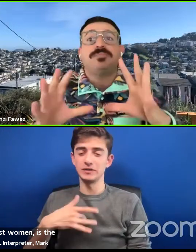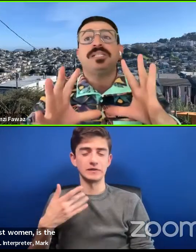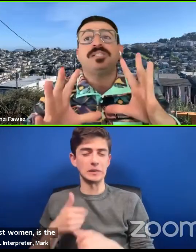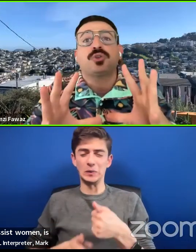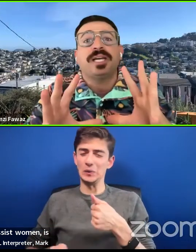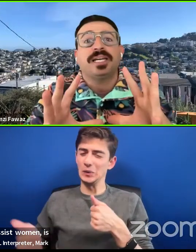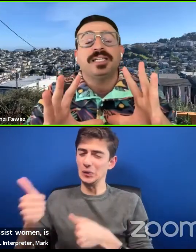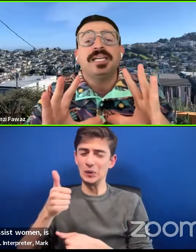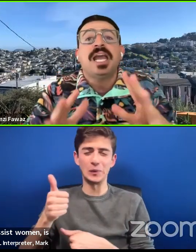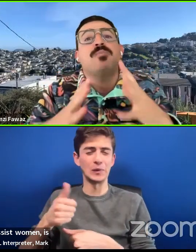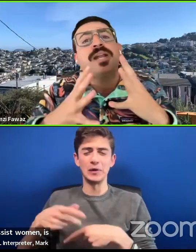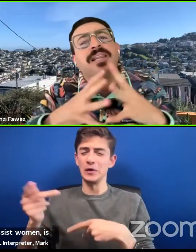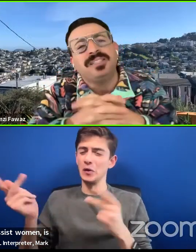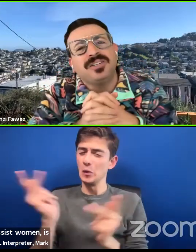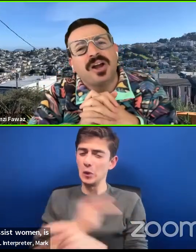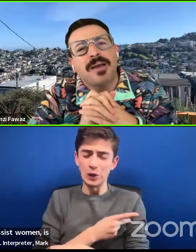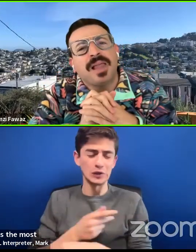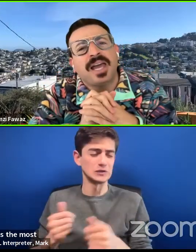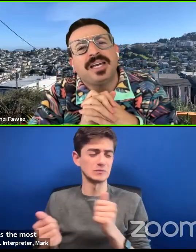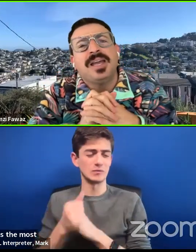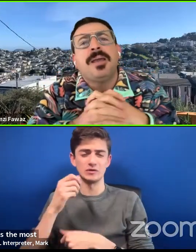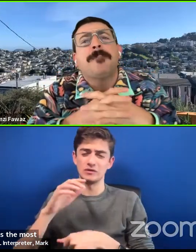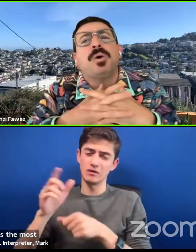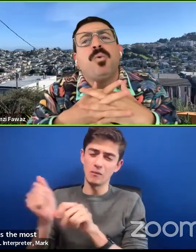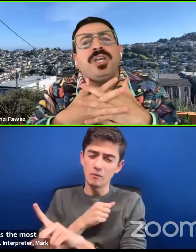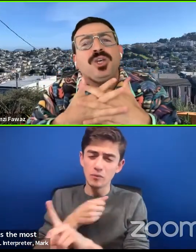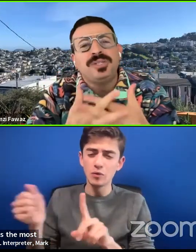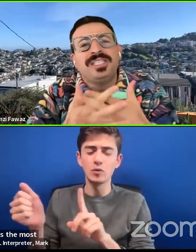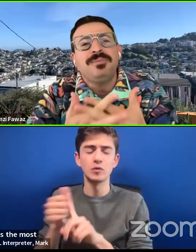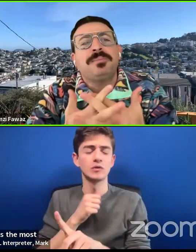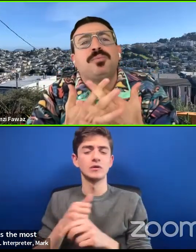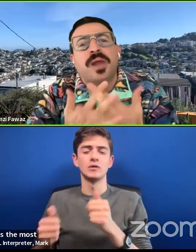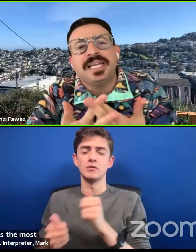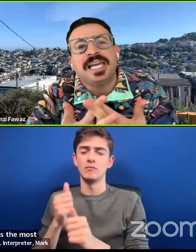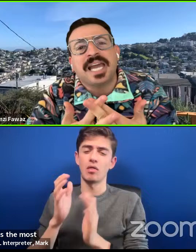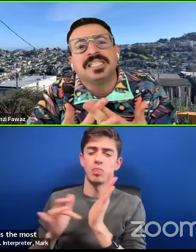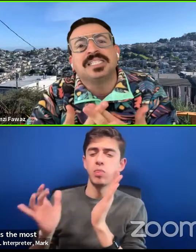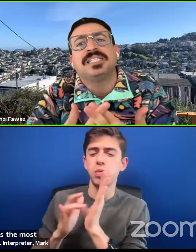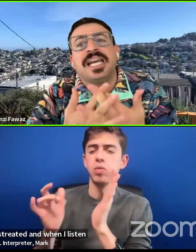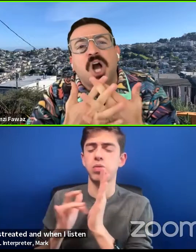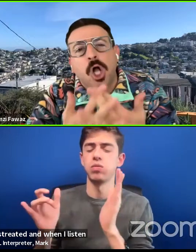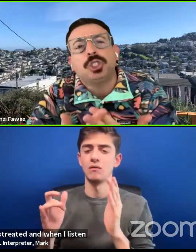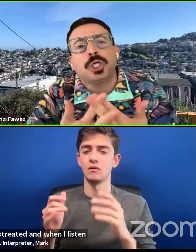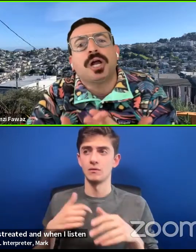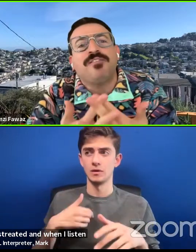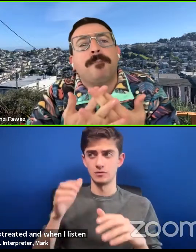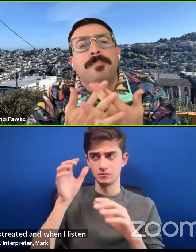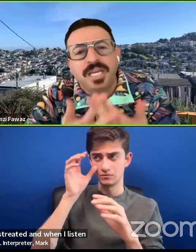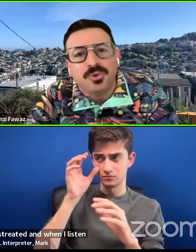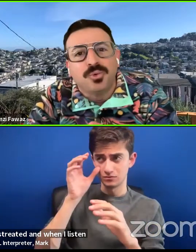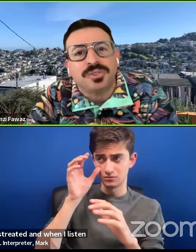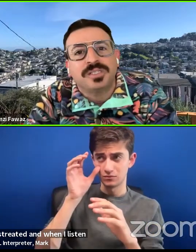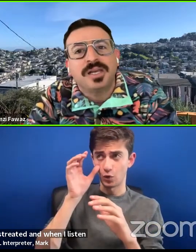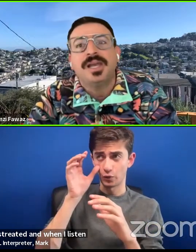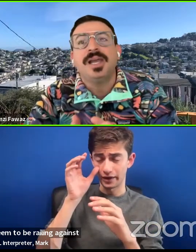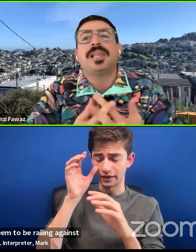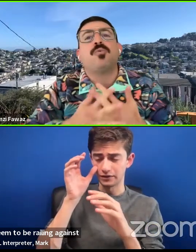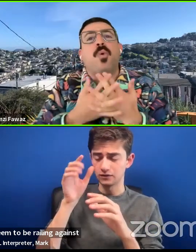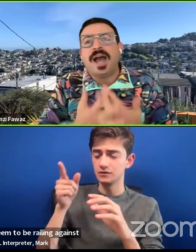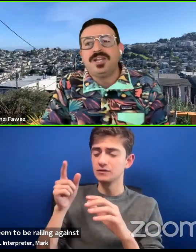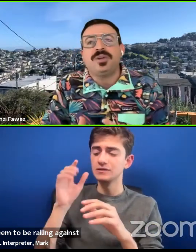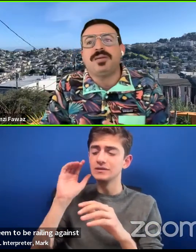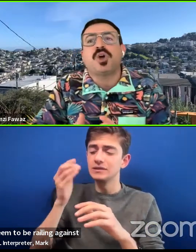the most mistreated. And when I listen to her, I'm like, but what you seem to be railing against is a culture of abuse.